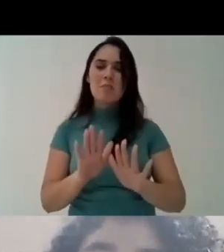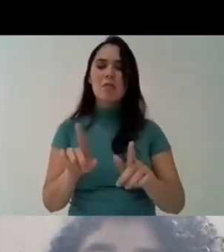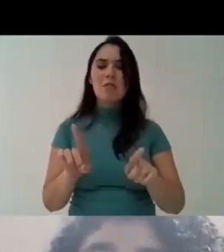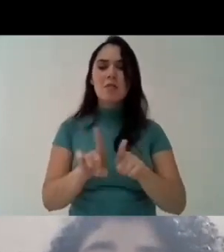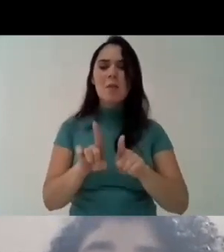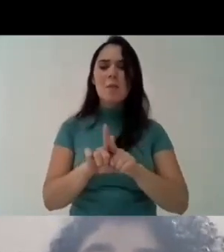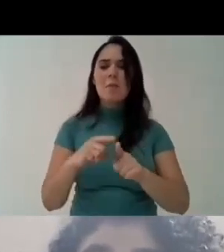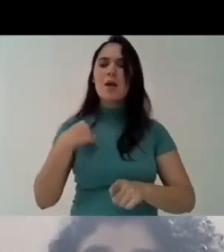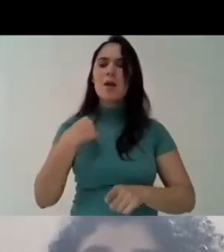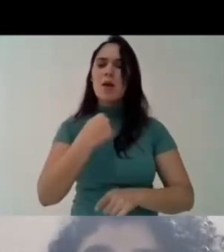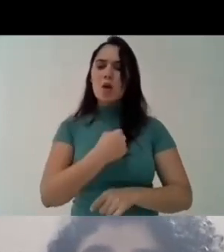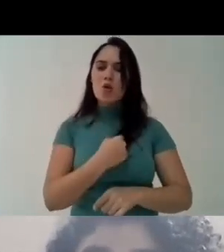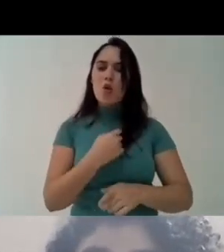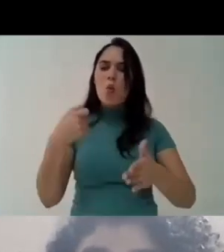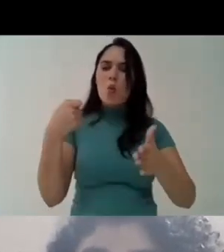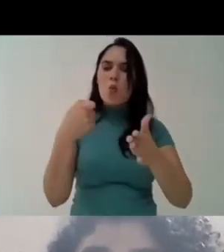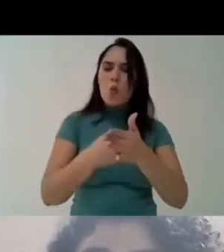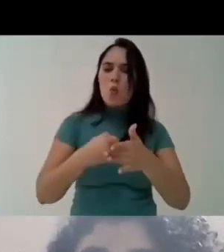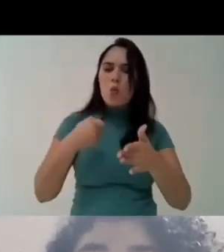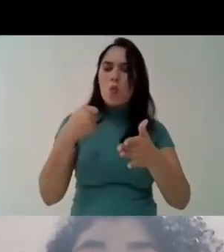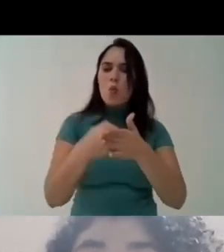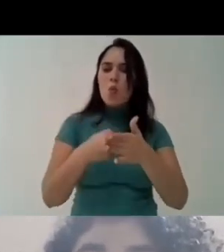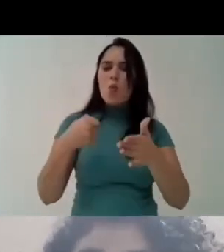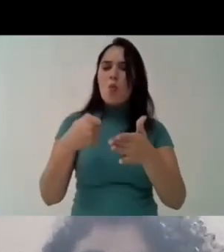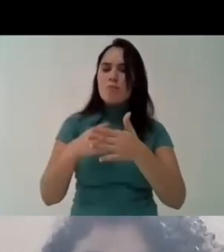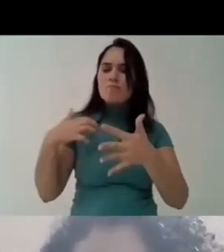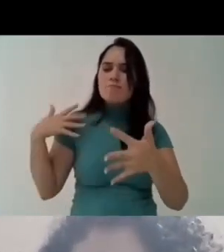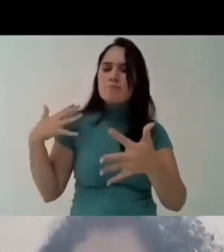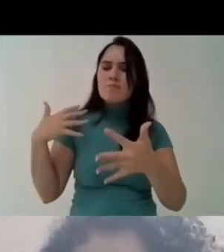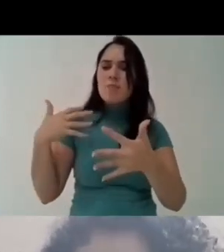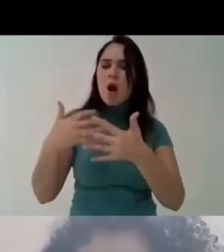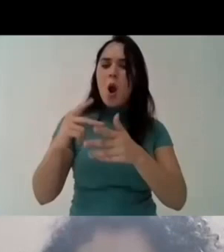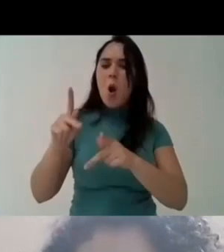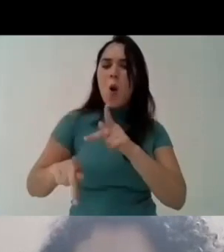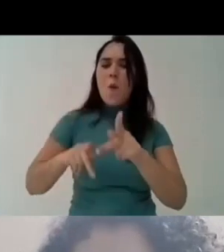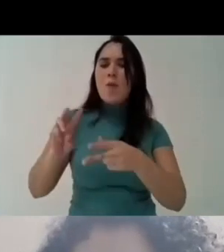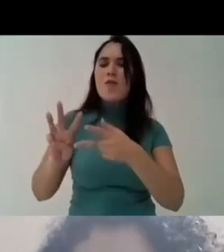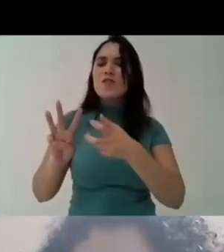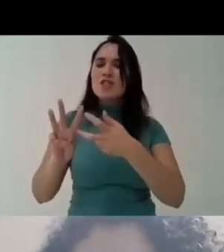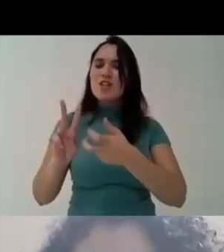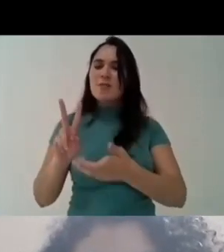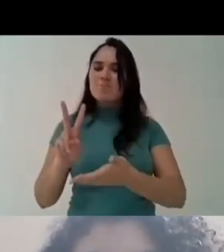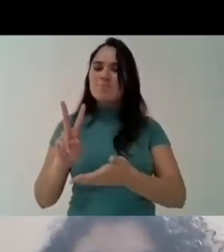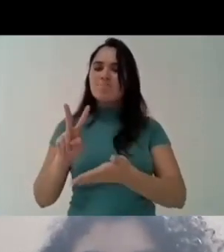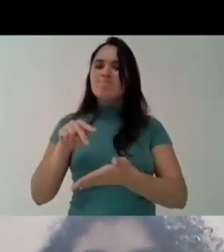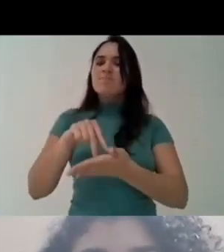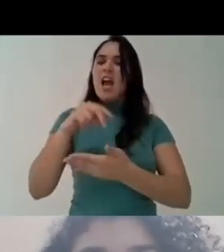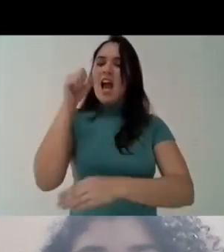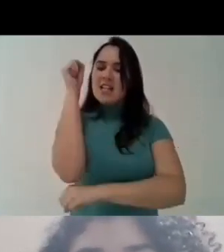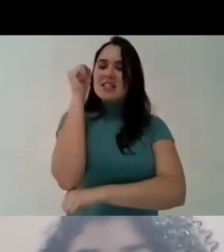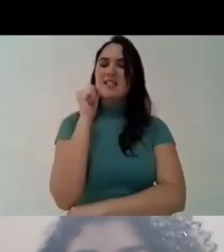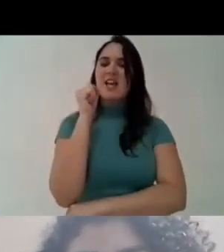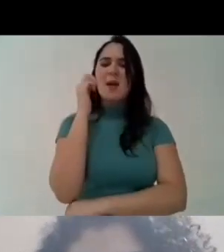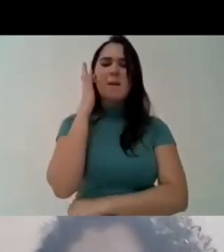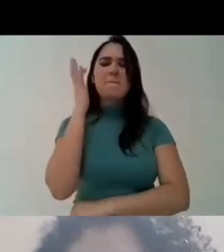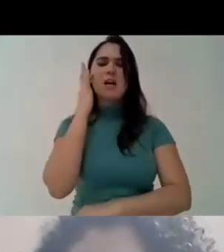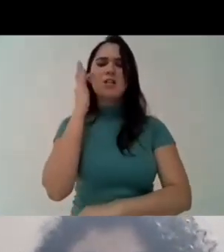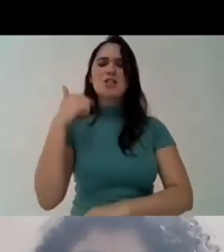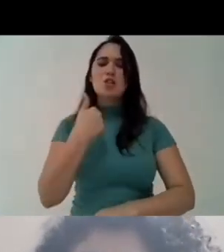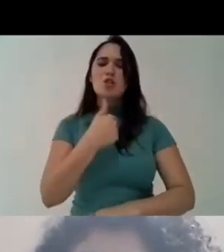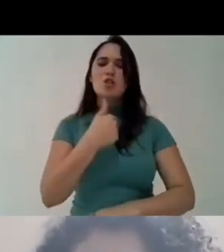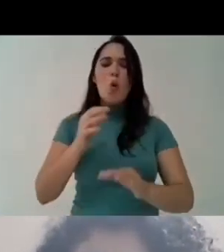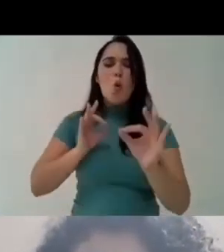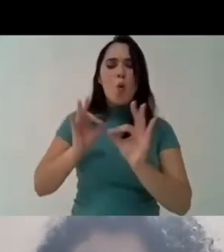working with because because the indigenous people they have uh over 500 years of